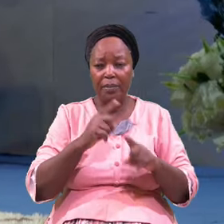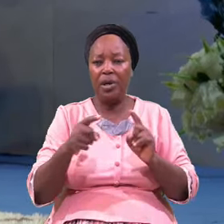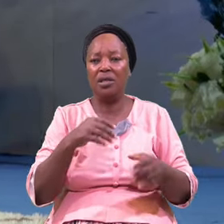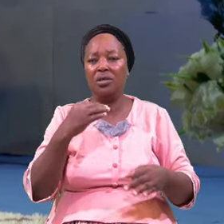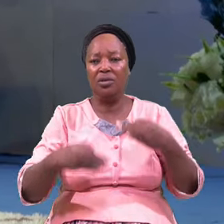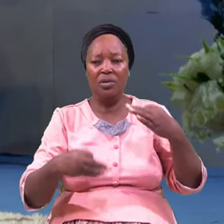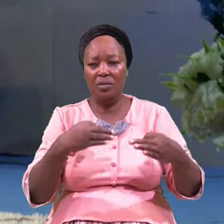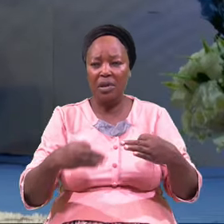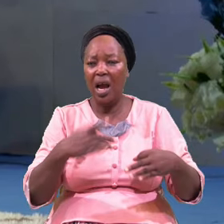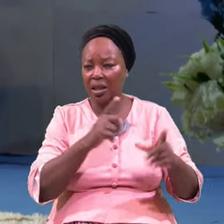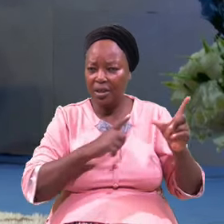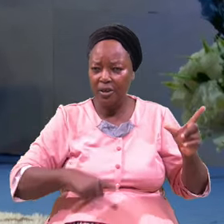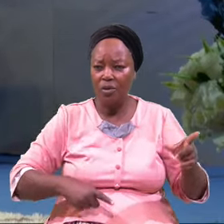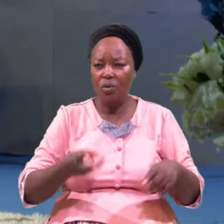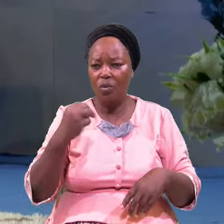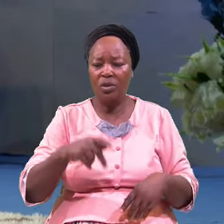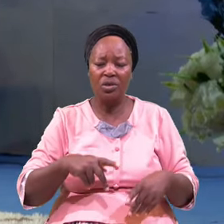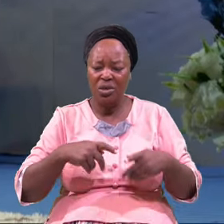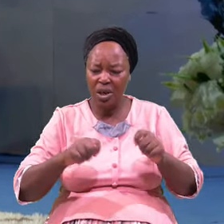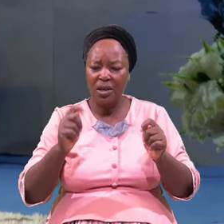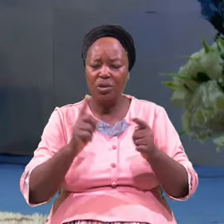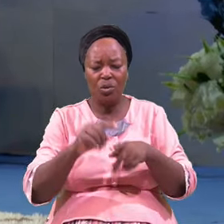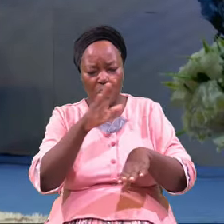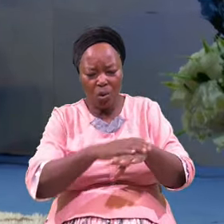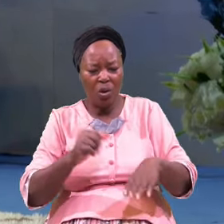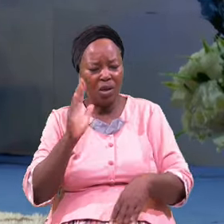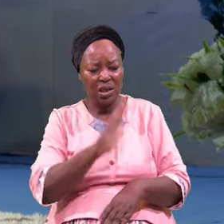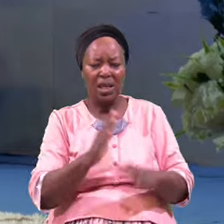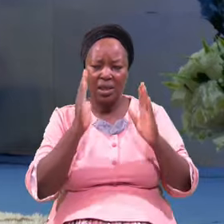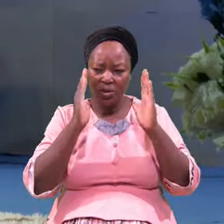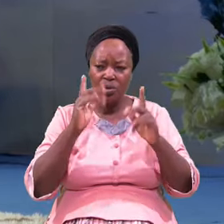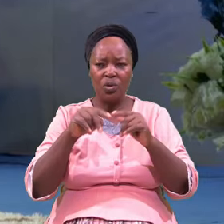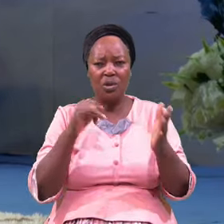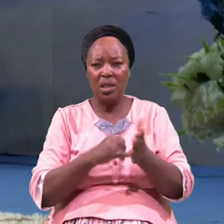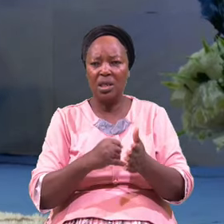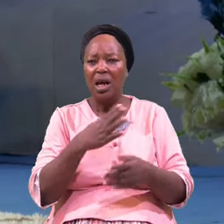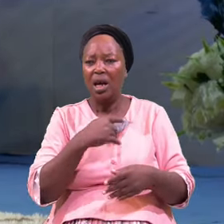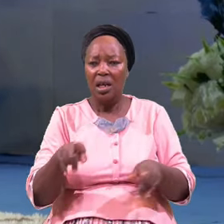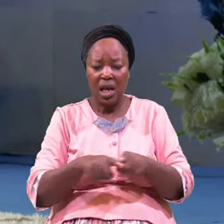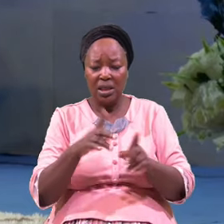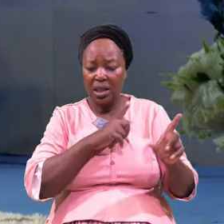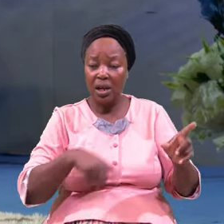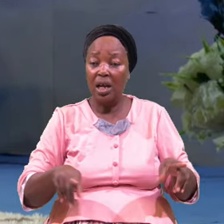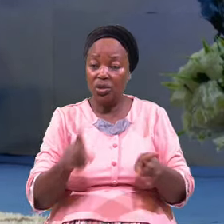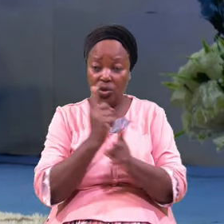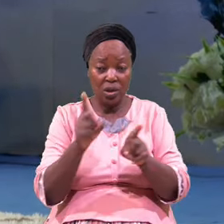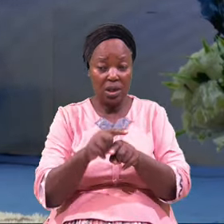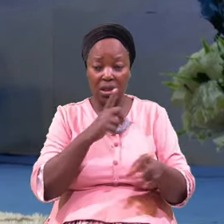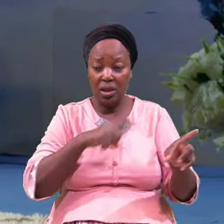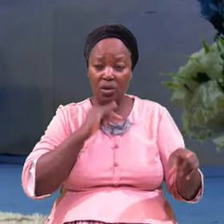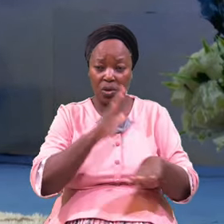And The Lord Was Trying To Call Him To Attention And The Lord Is Calling You To Attention Tonight